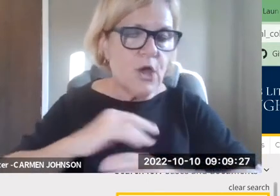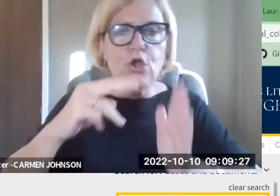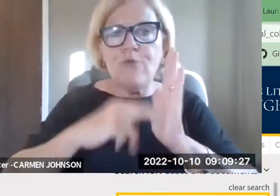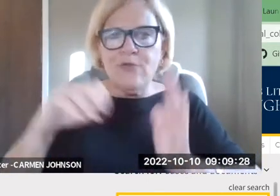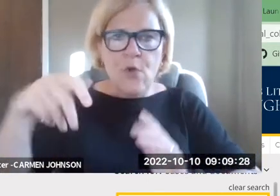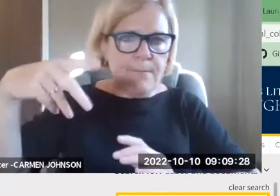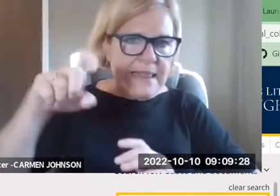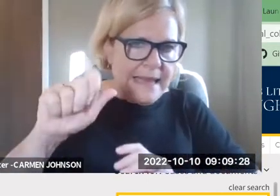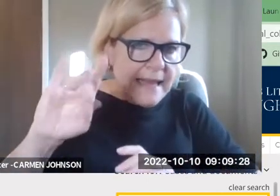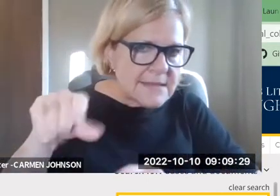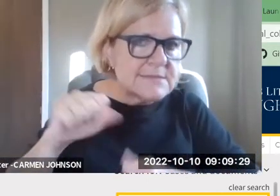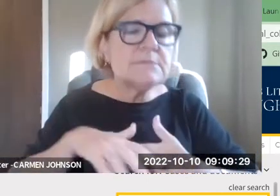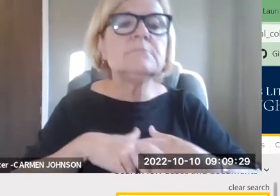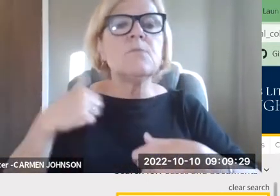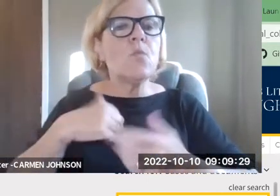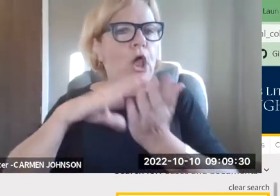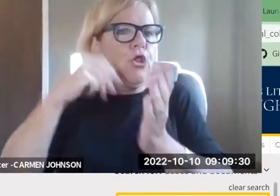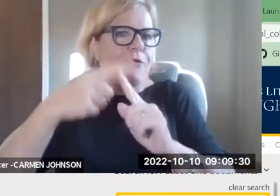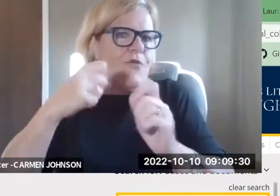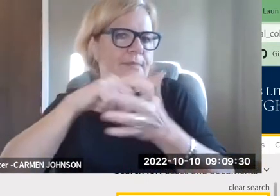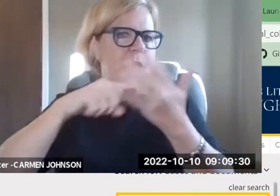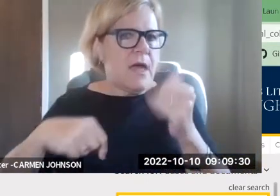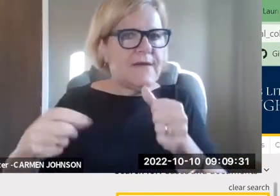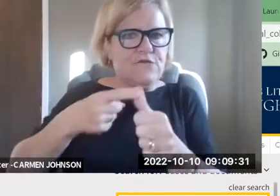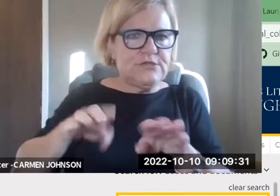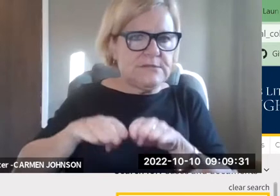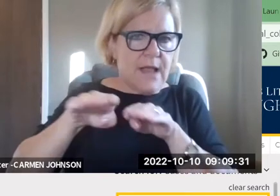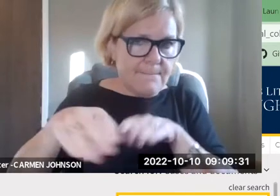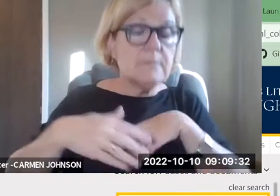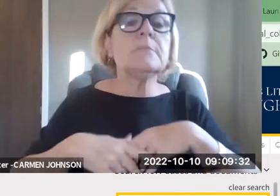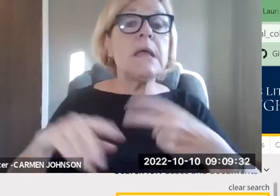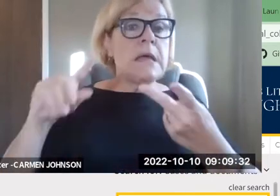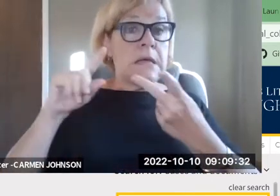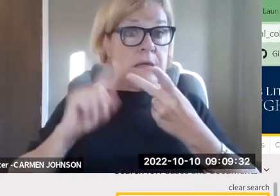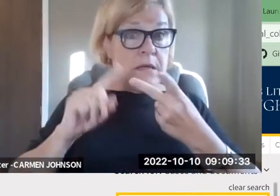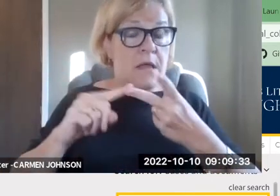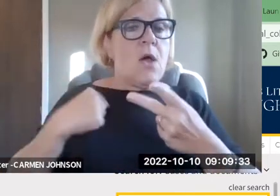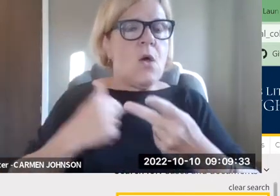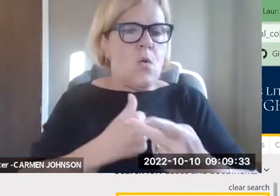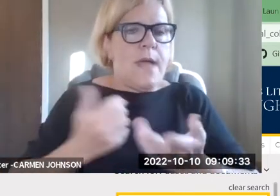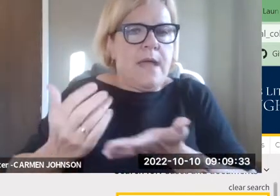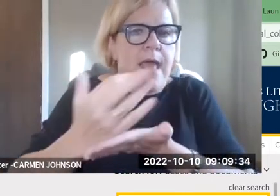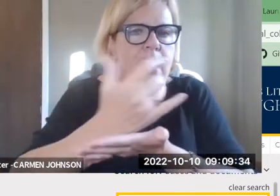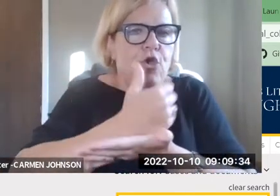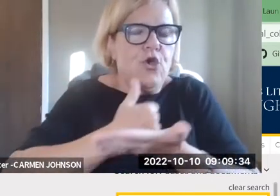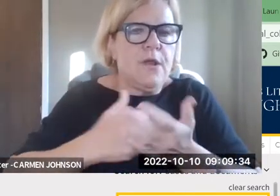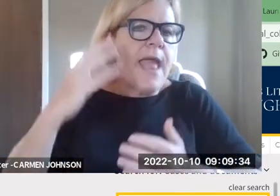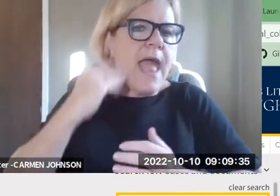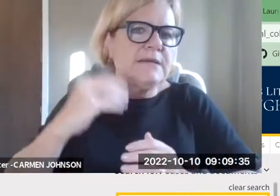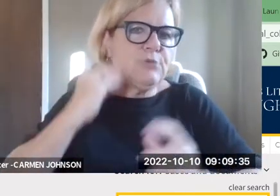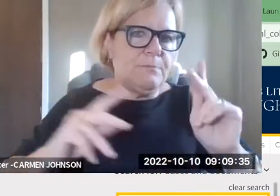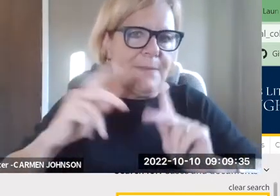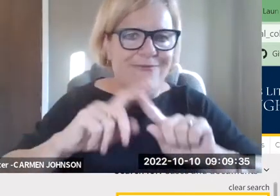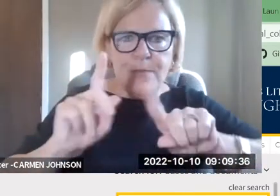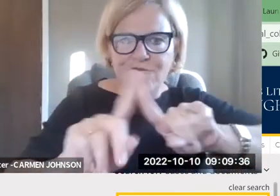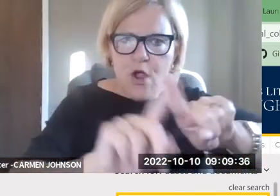deaf or blind prisoners. And we collected them. We read their settlements. We read their pleadings. And, um, we learned from them. That